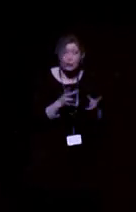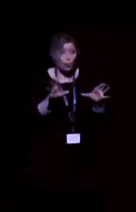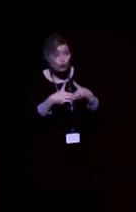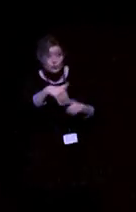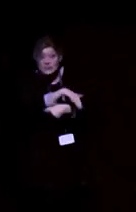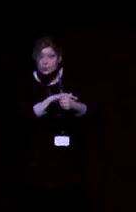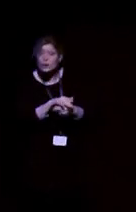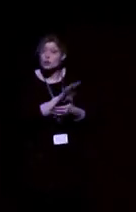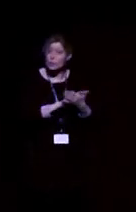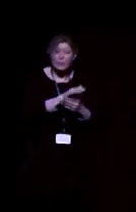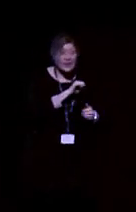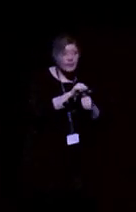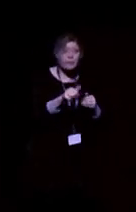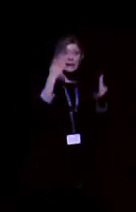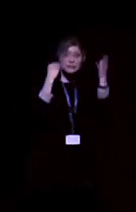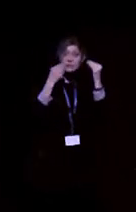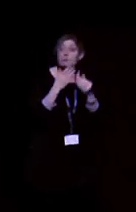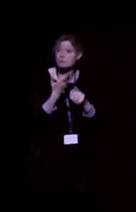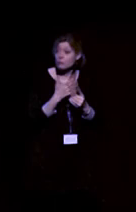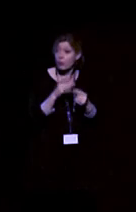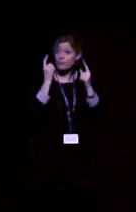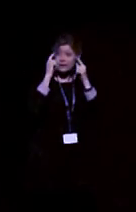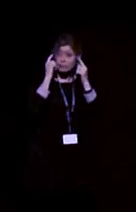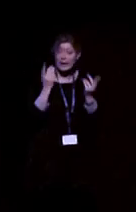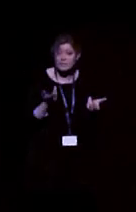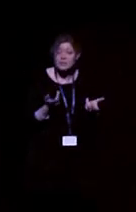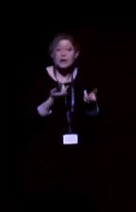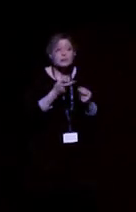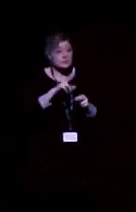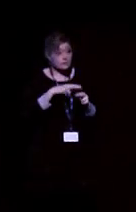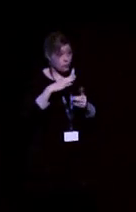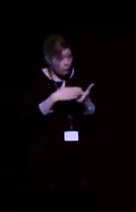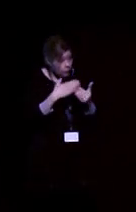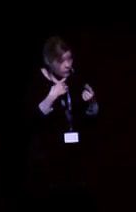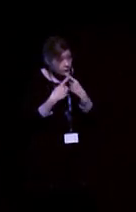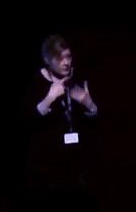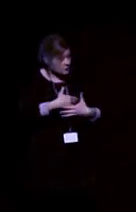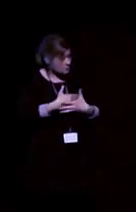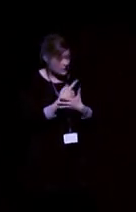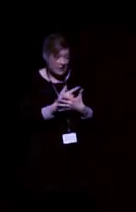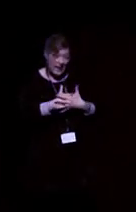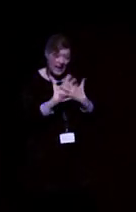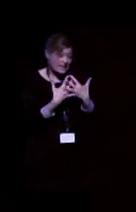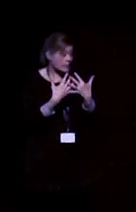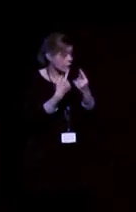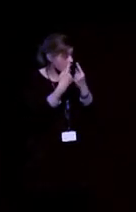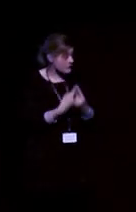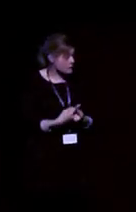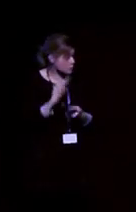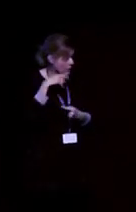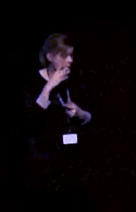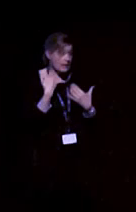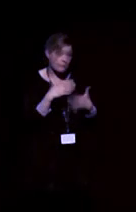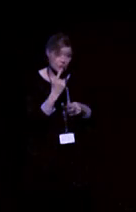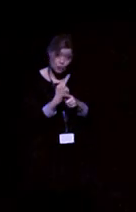from their hearing aids. And if you want any more information about any of the devices or hearing aids I've talked about today,